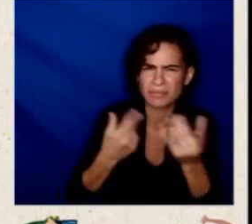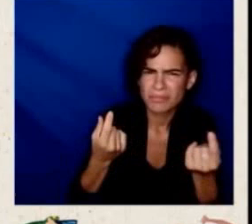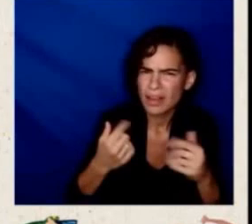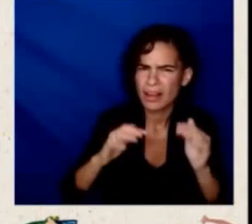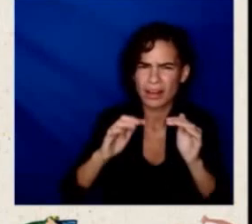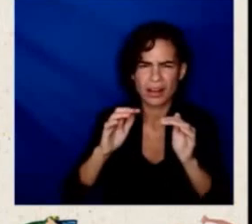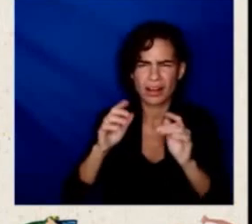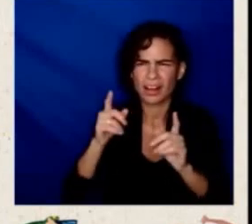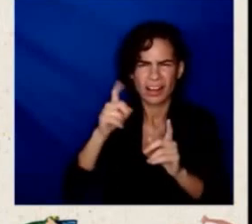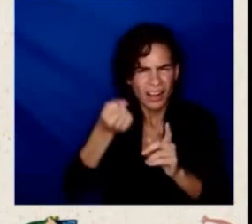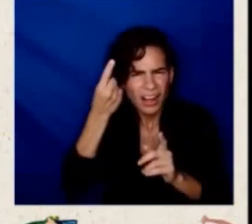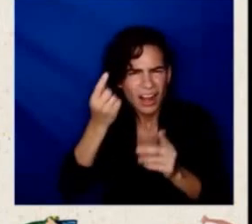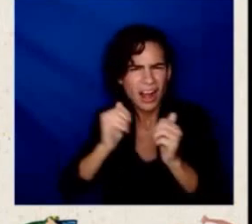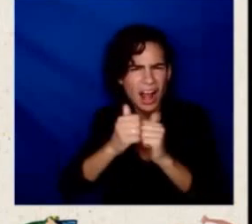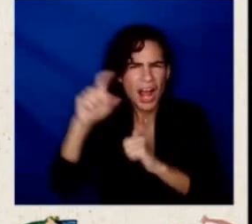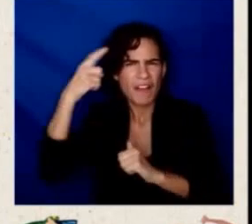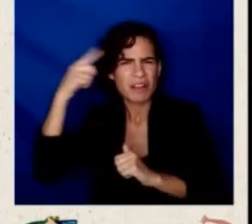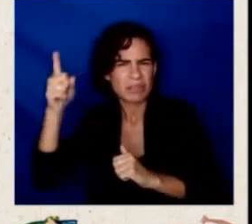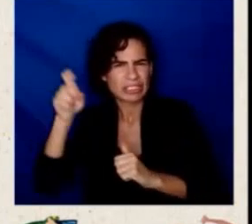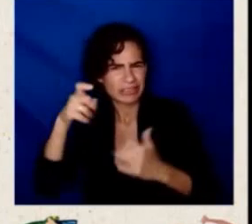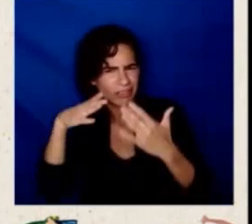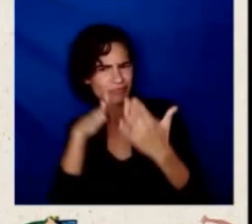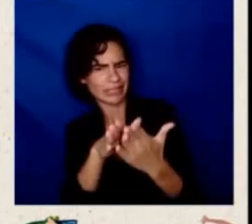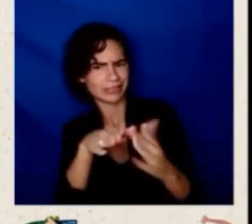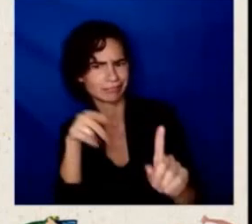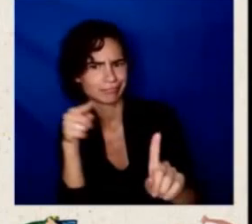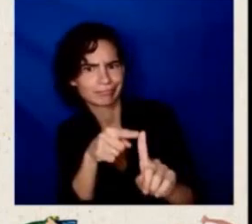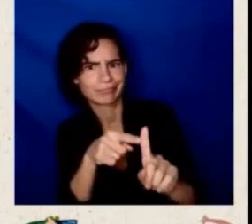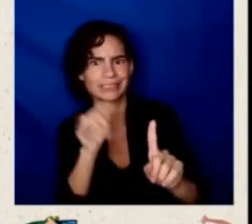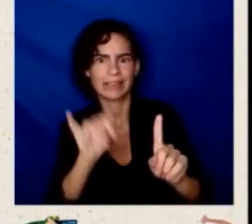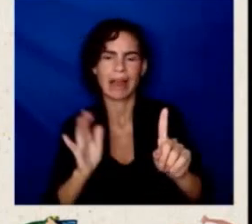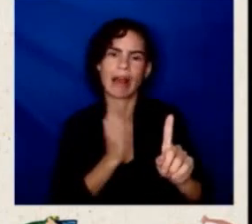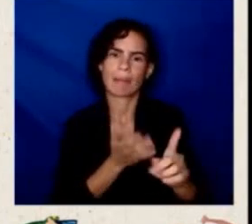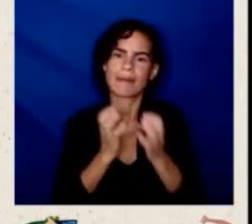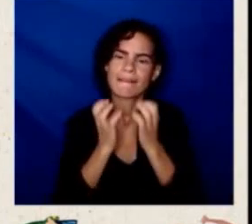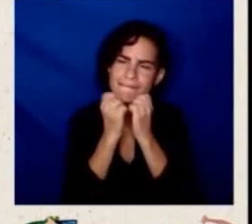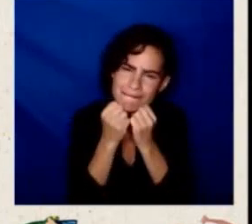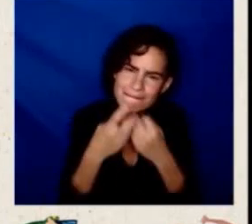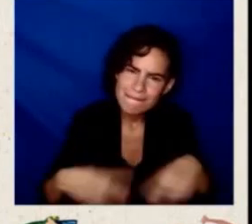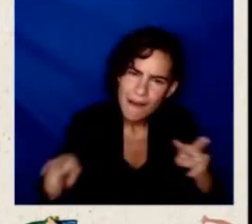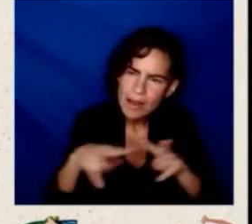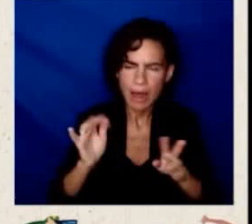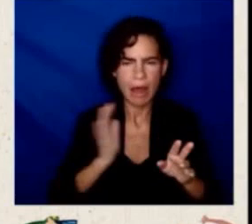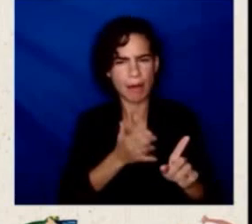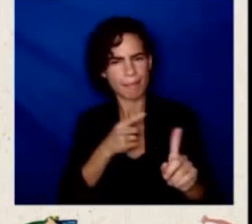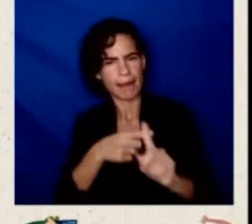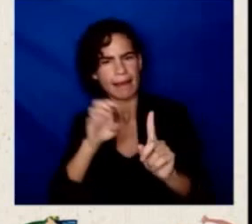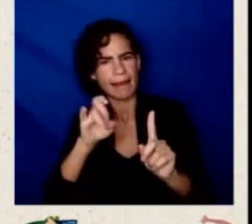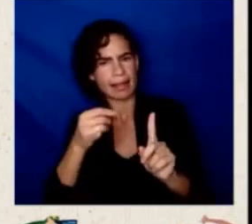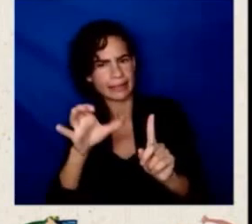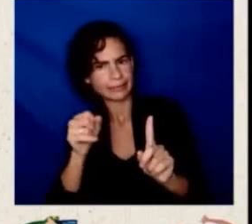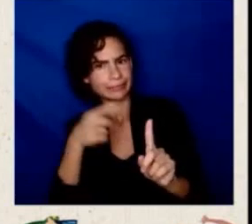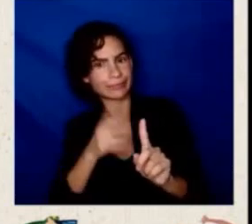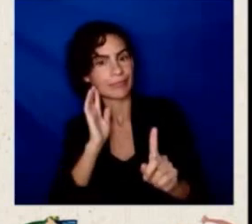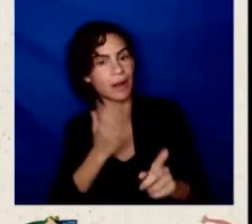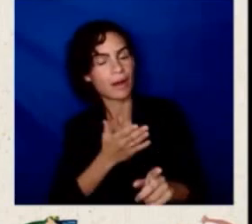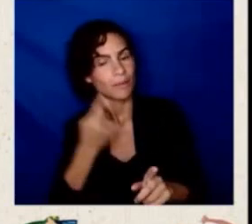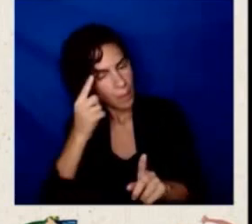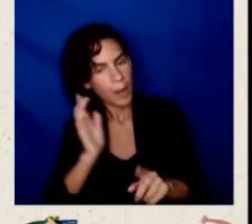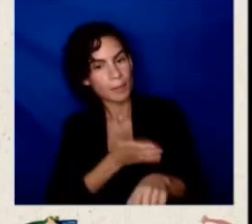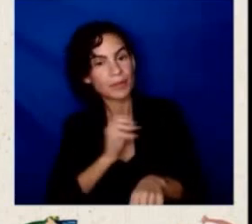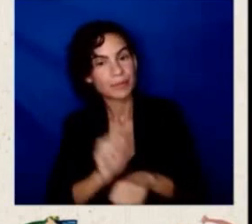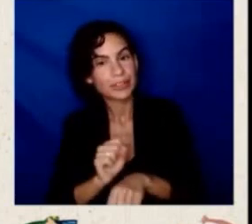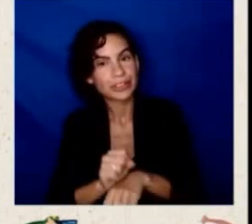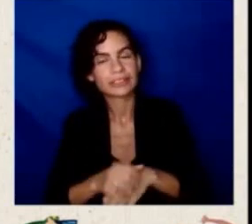is the ethic and value that we have to carry forward in our work. And it goes back to the issue